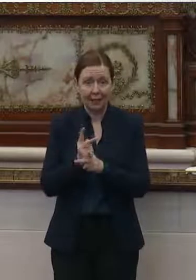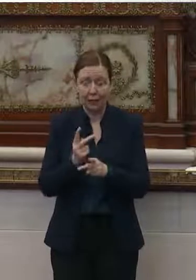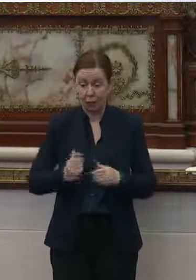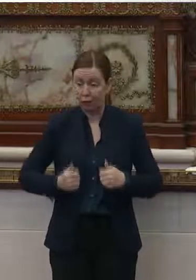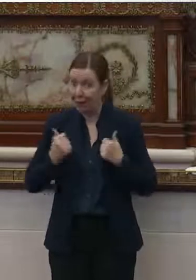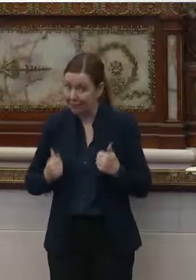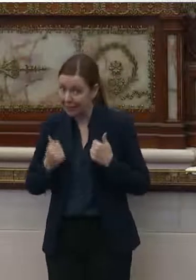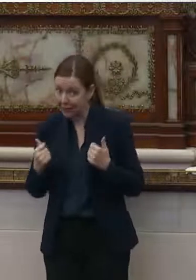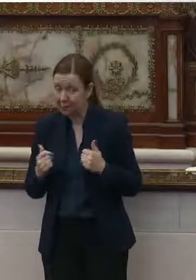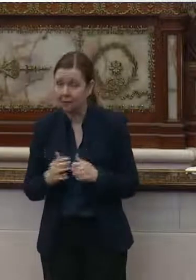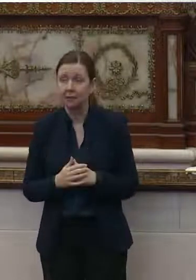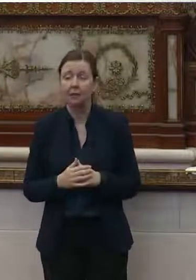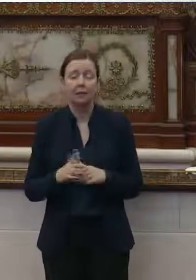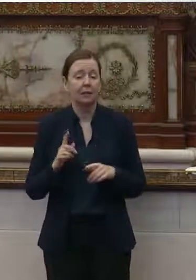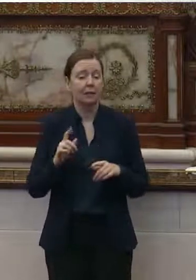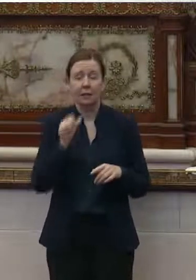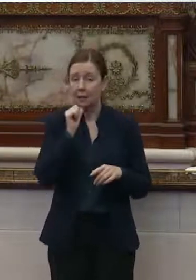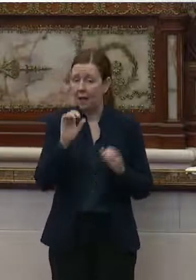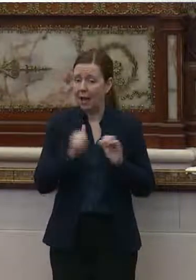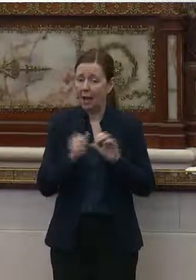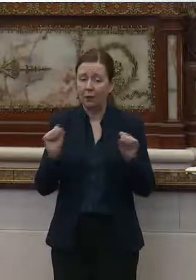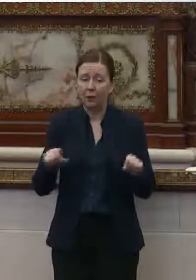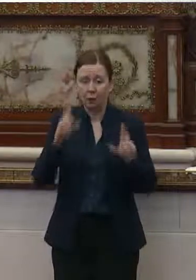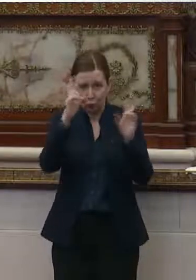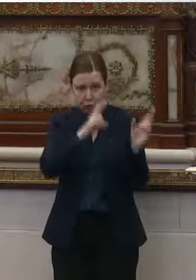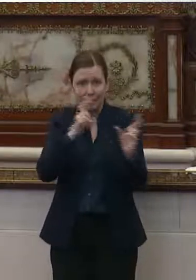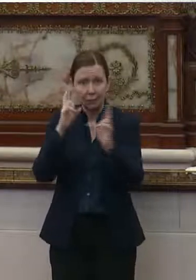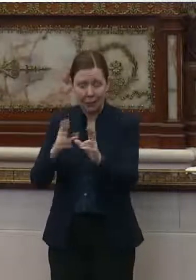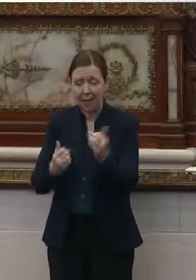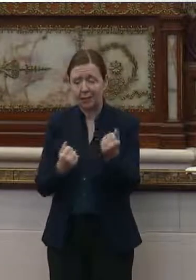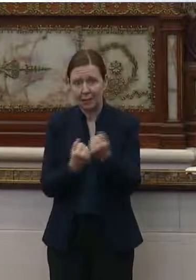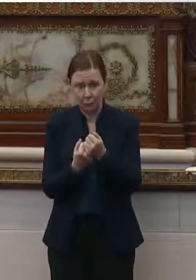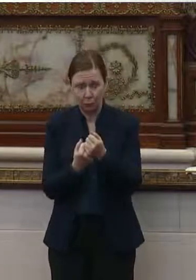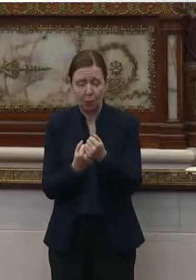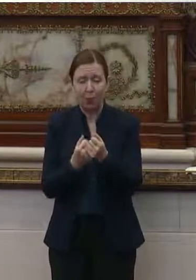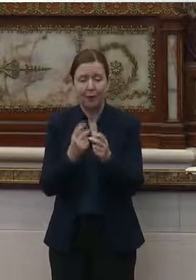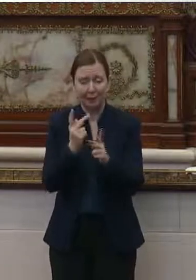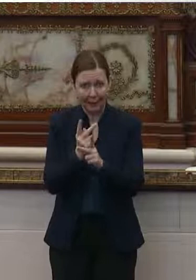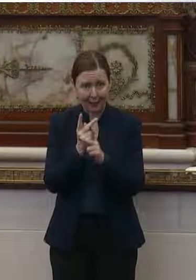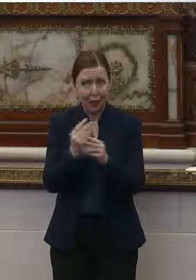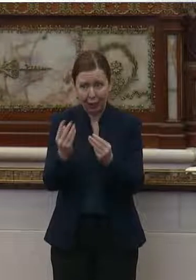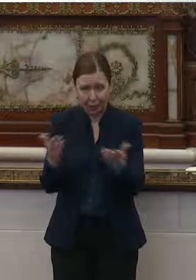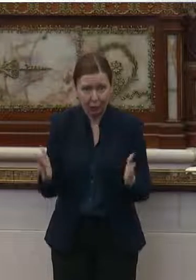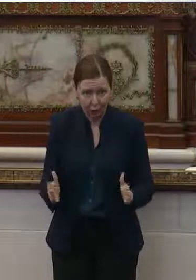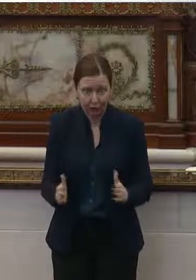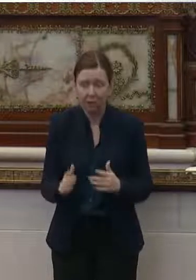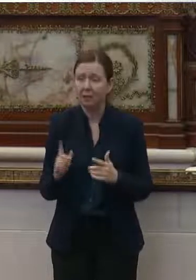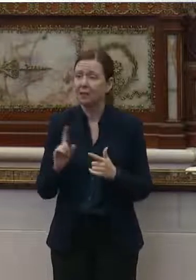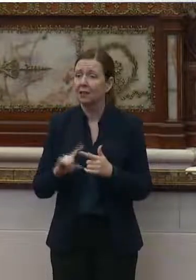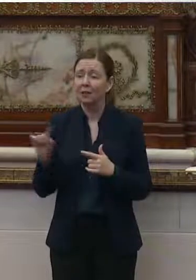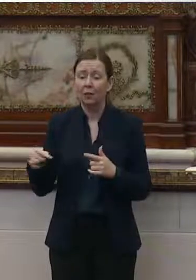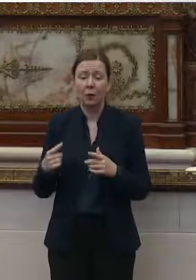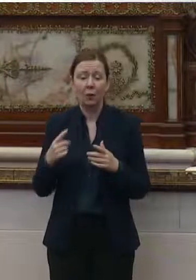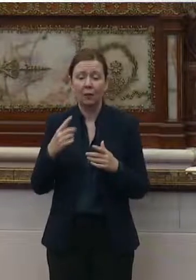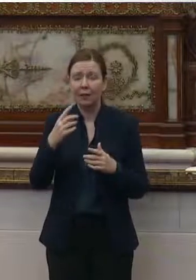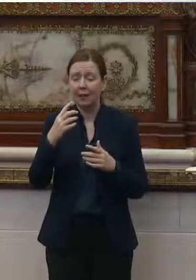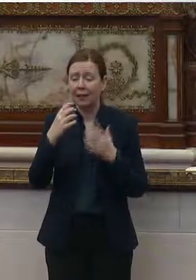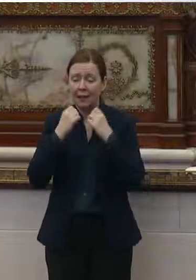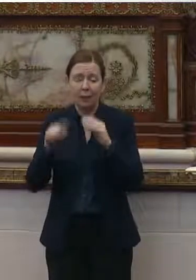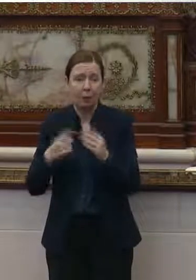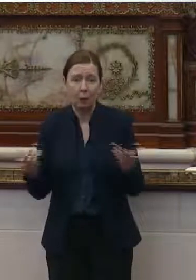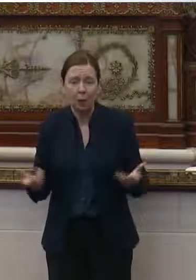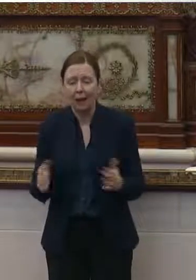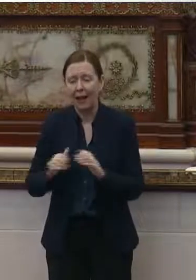residents, not how they could respect and support the caregivers. They only cared about how